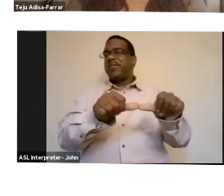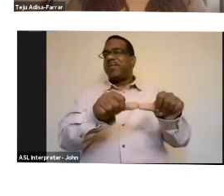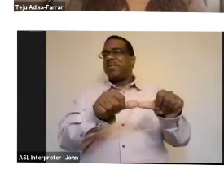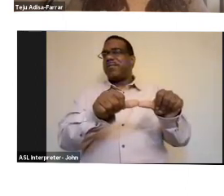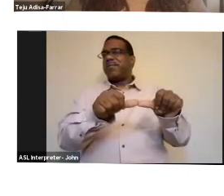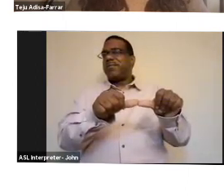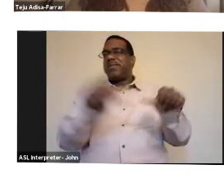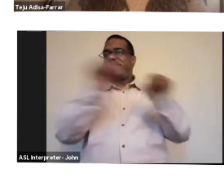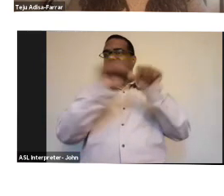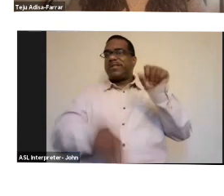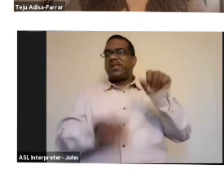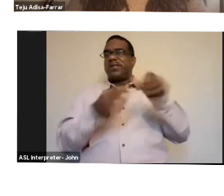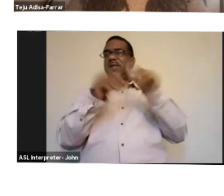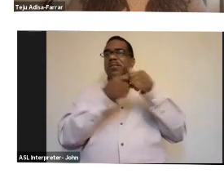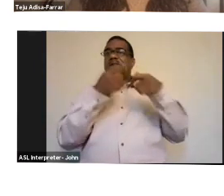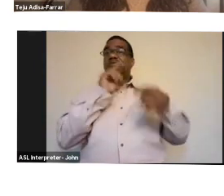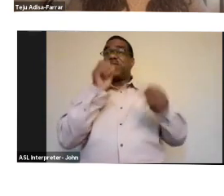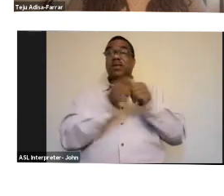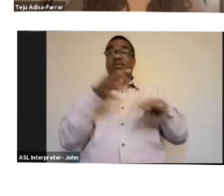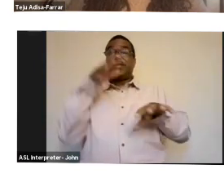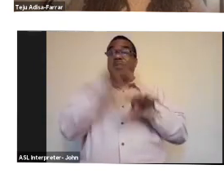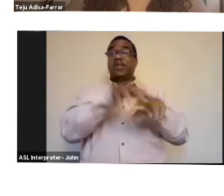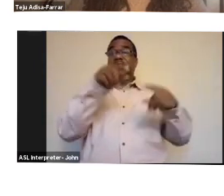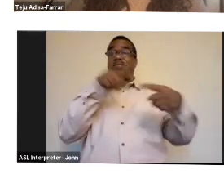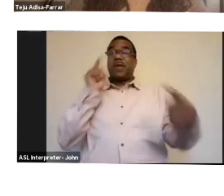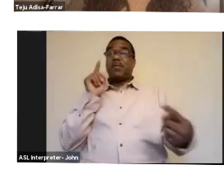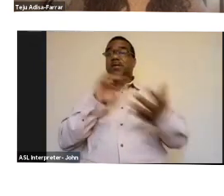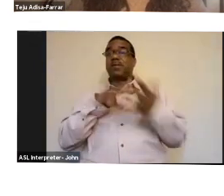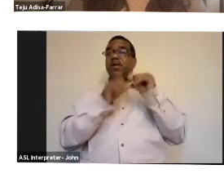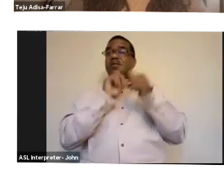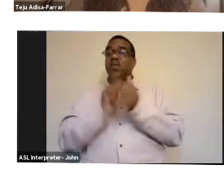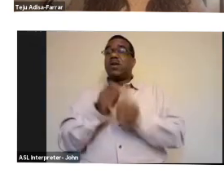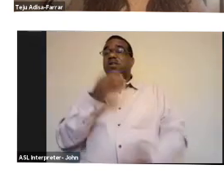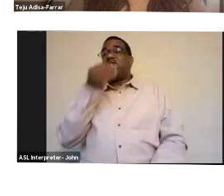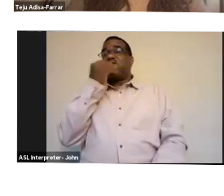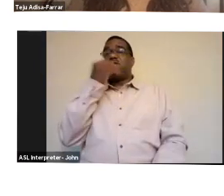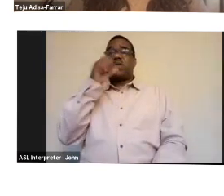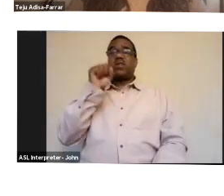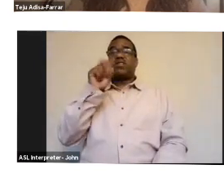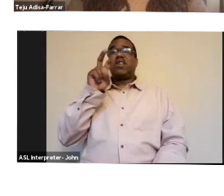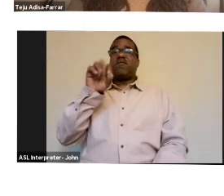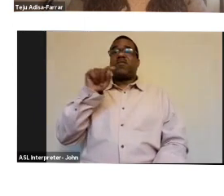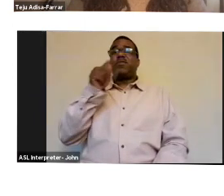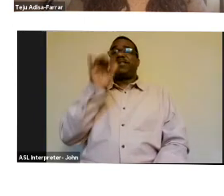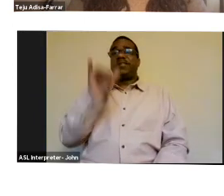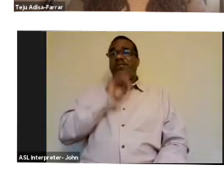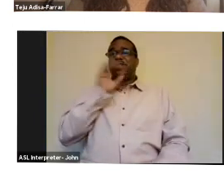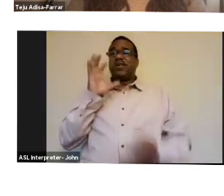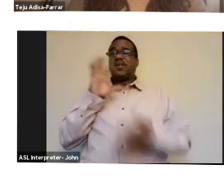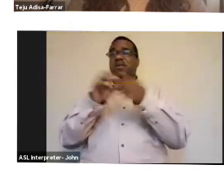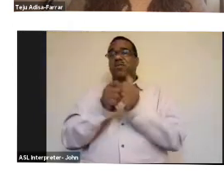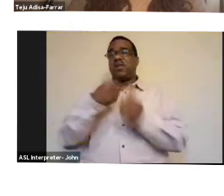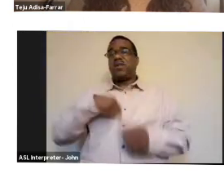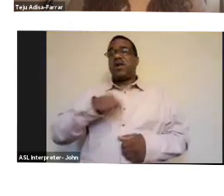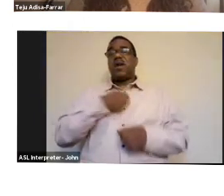systems that go against indigenous ways. So food sovereignty is also tied into our regenerative fiber systems